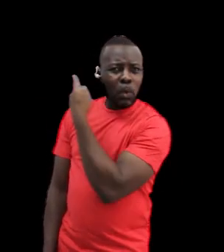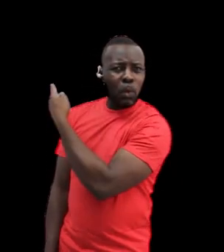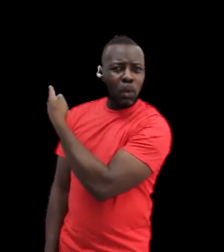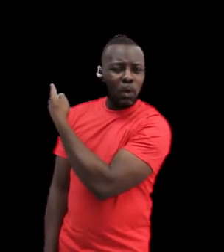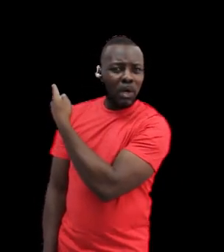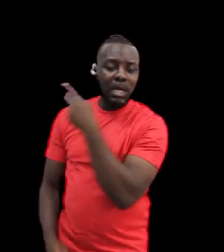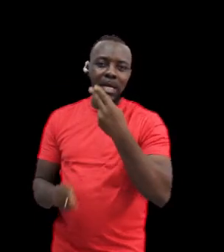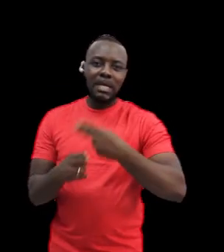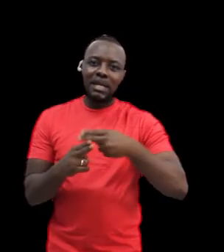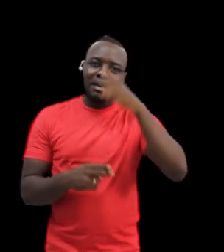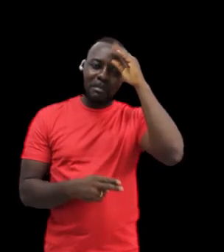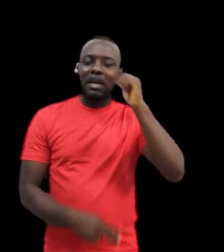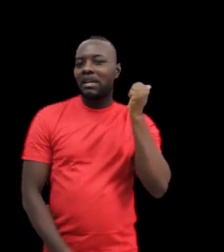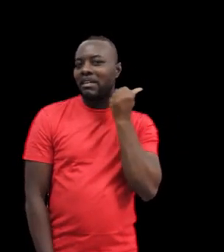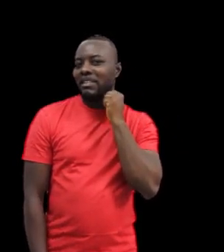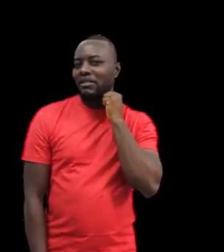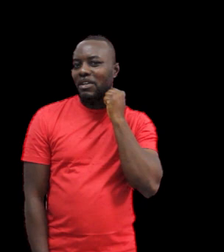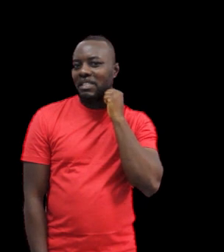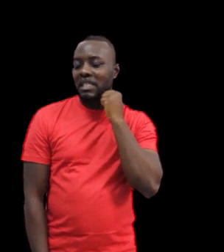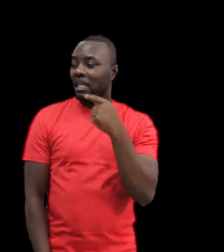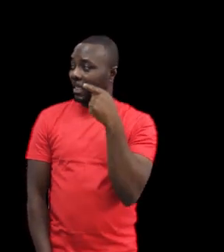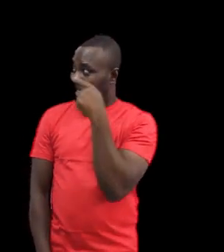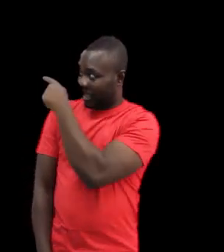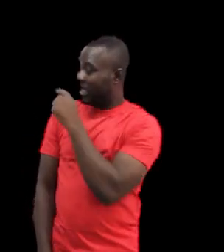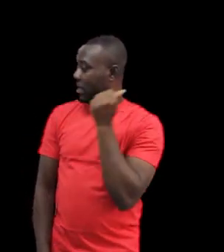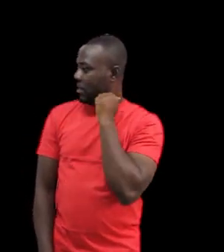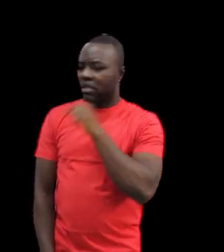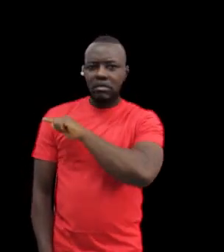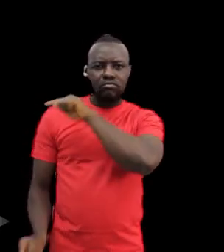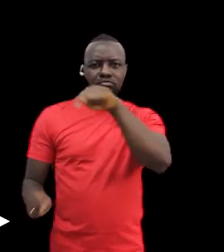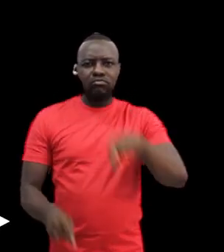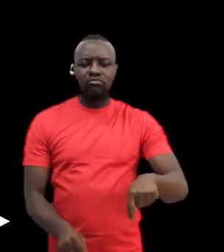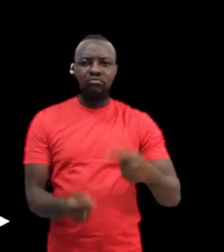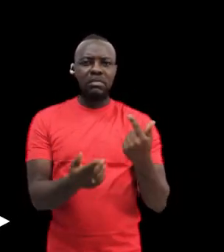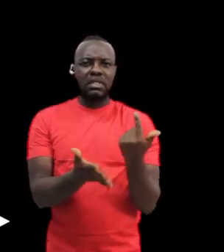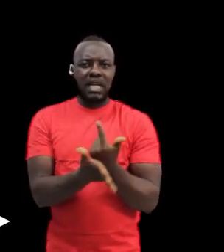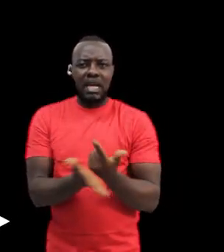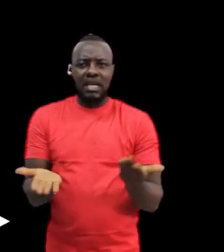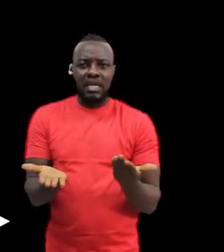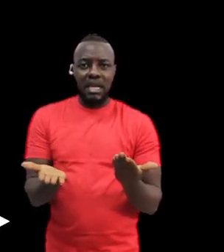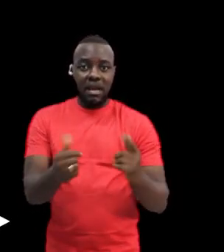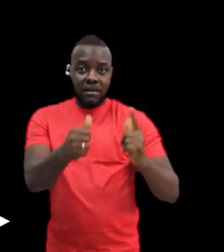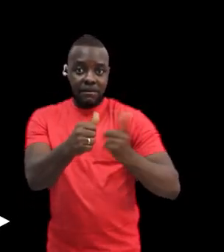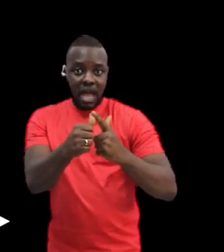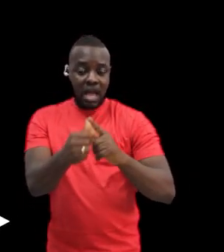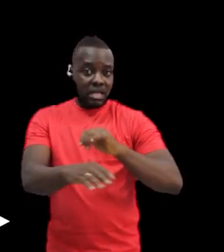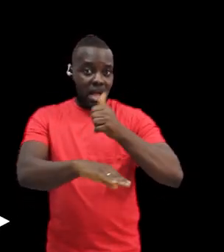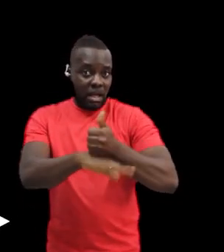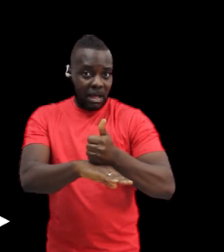Dr. Andrew Foster, Ghana and the Roots of Deaf Education in Africa, begins with a story about one man